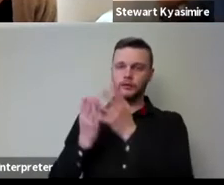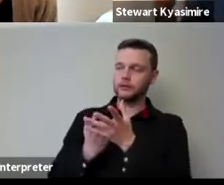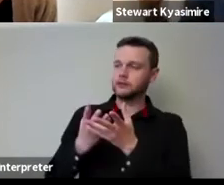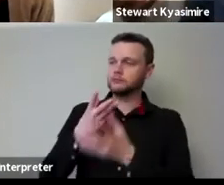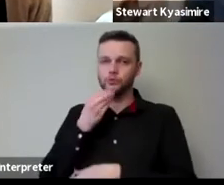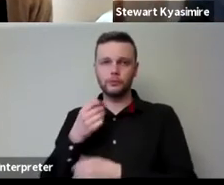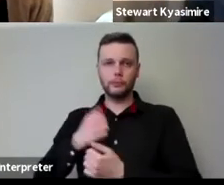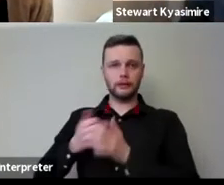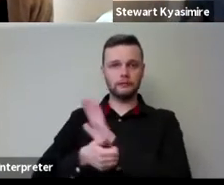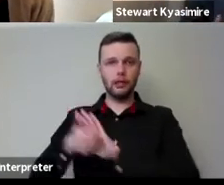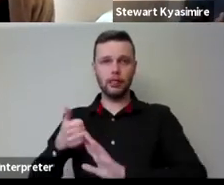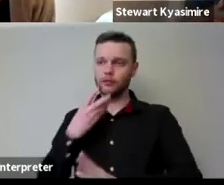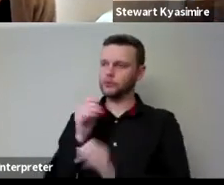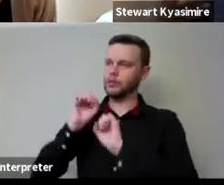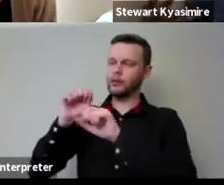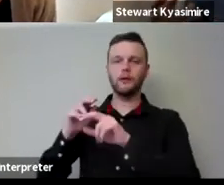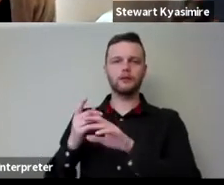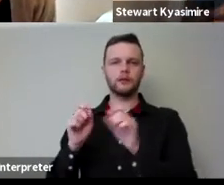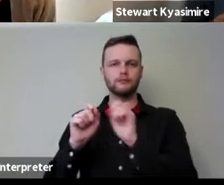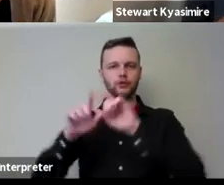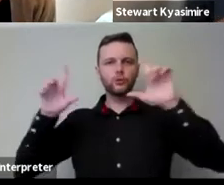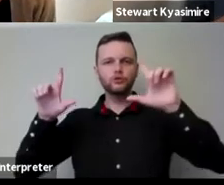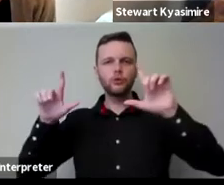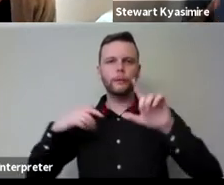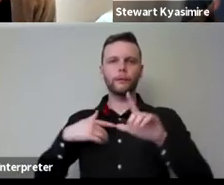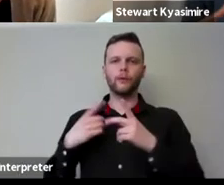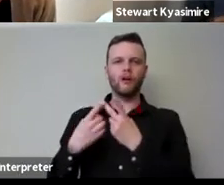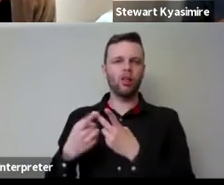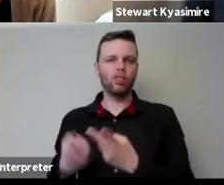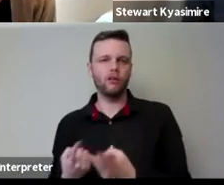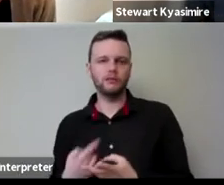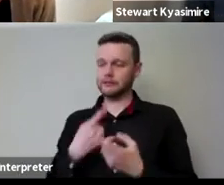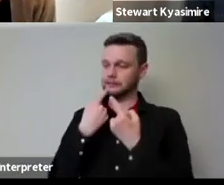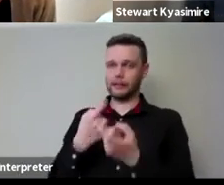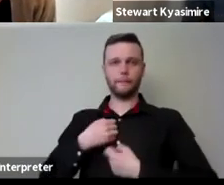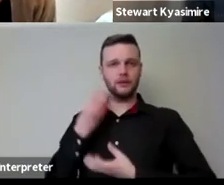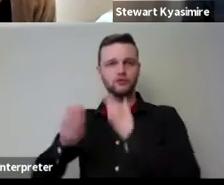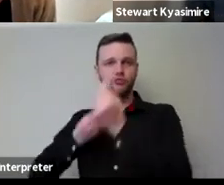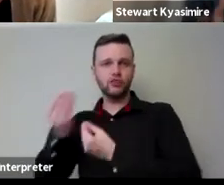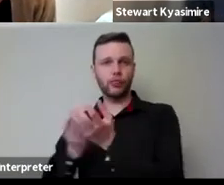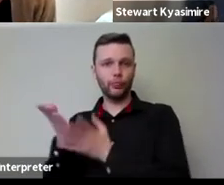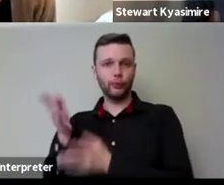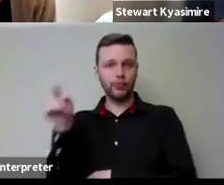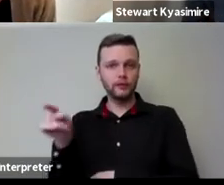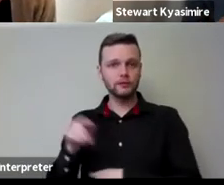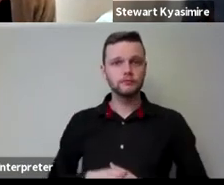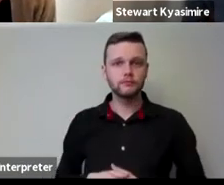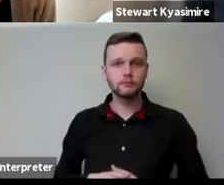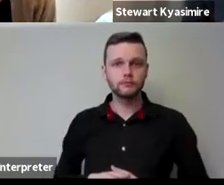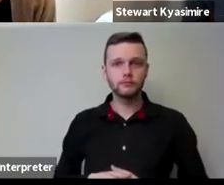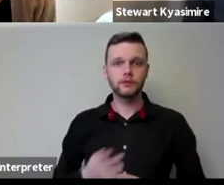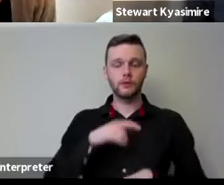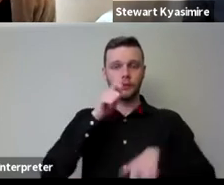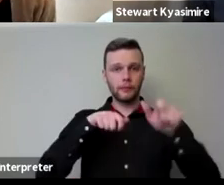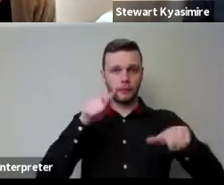use the the platforms like youtube etc etc to tell my story now one of the people that i've been working with that what